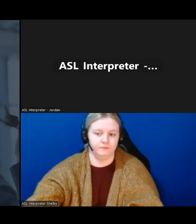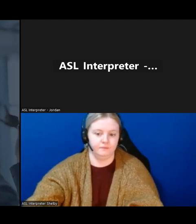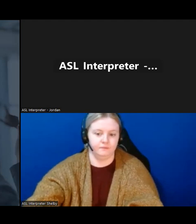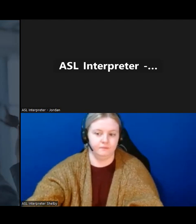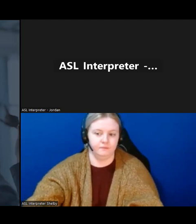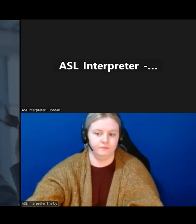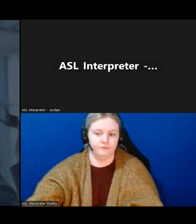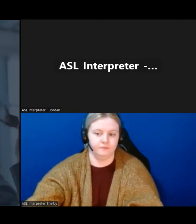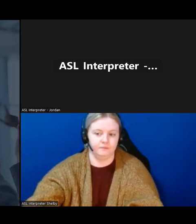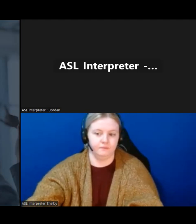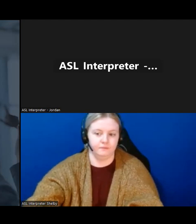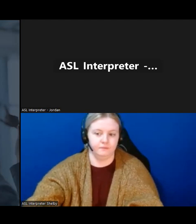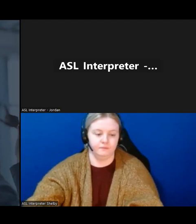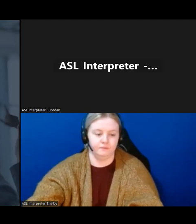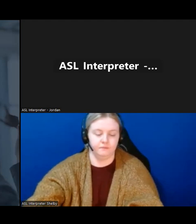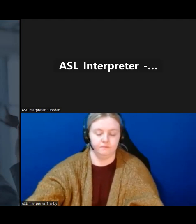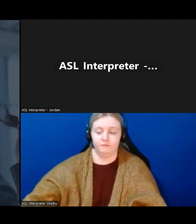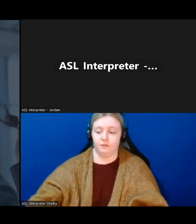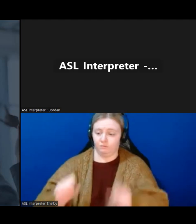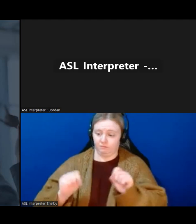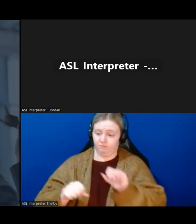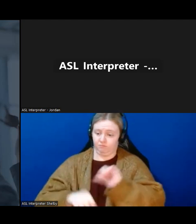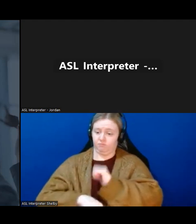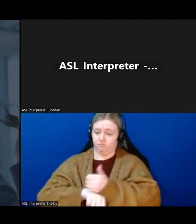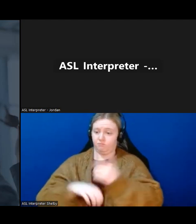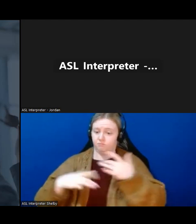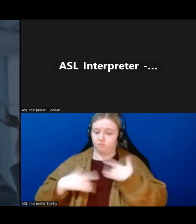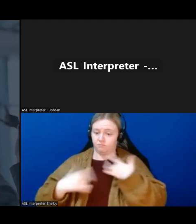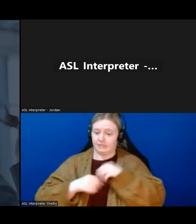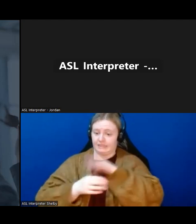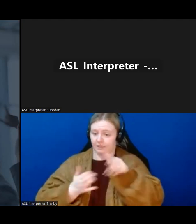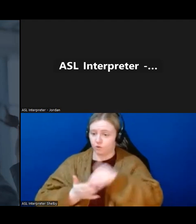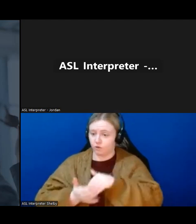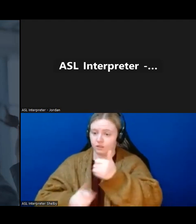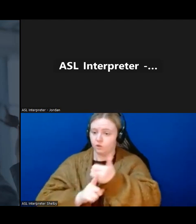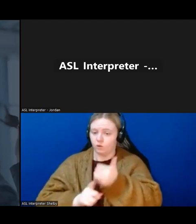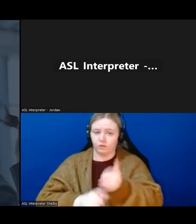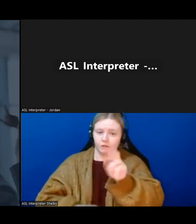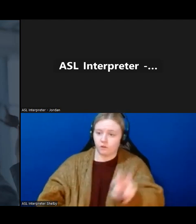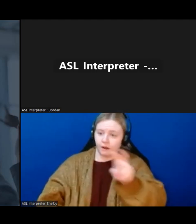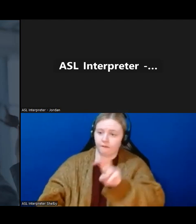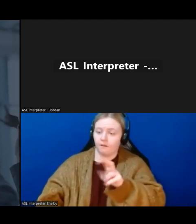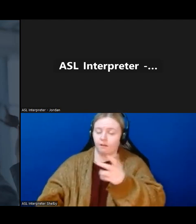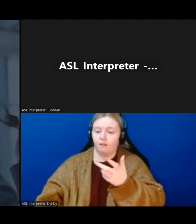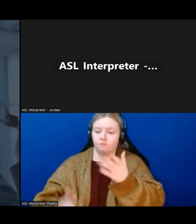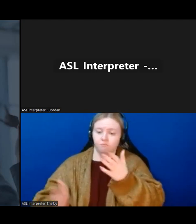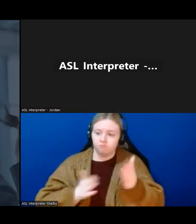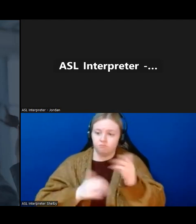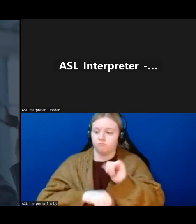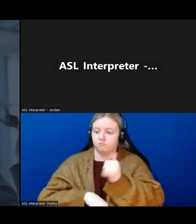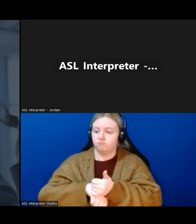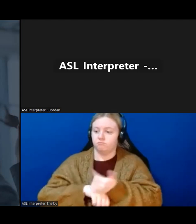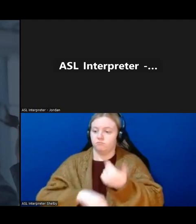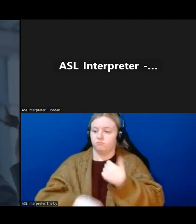to have a session in Central? Say if you're going to be visiting the area, do you travel, do you do arrangements? So we just want to know if there's